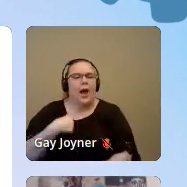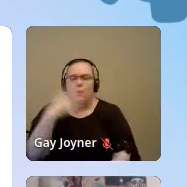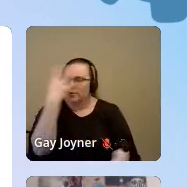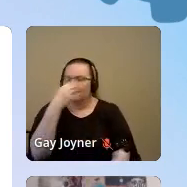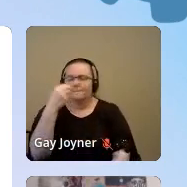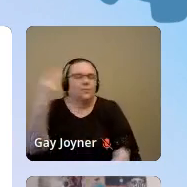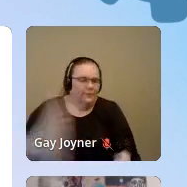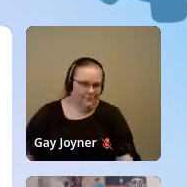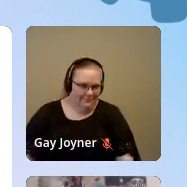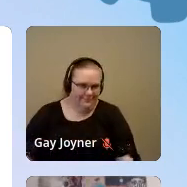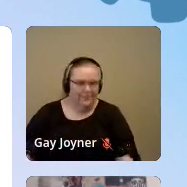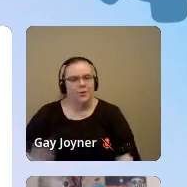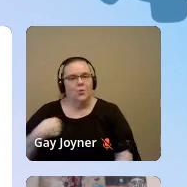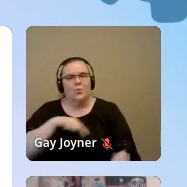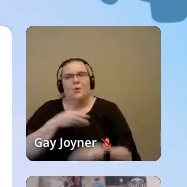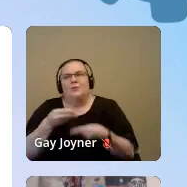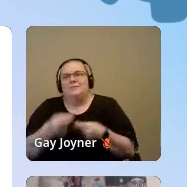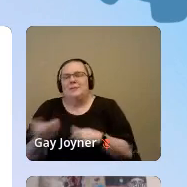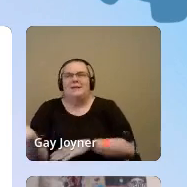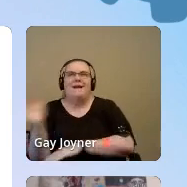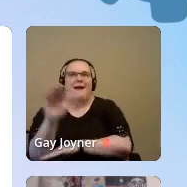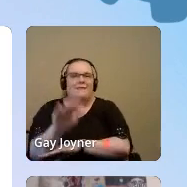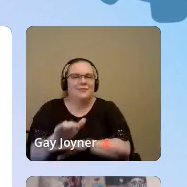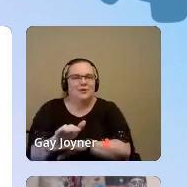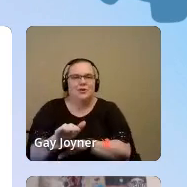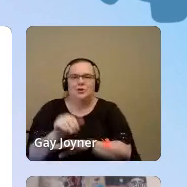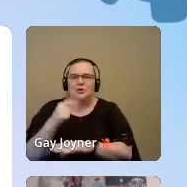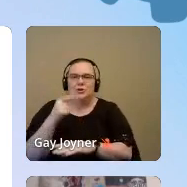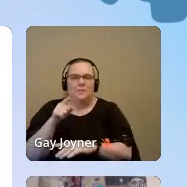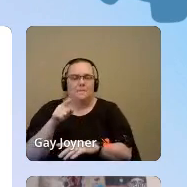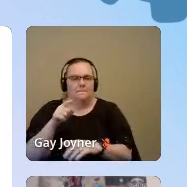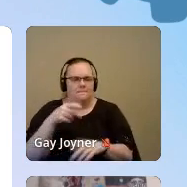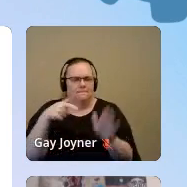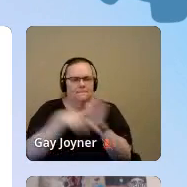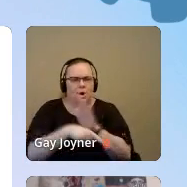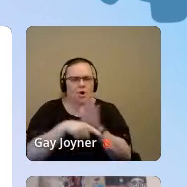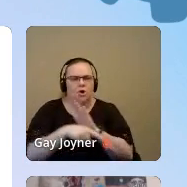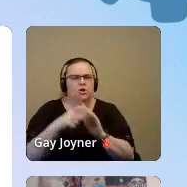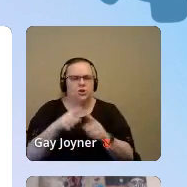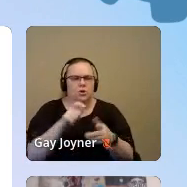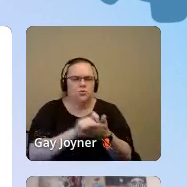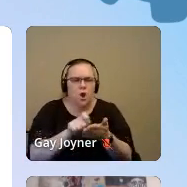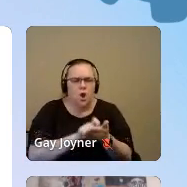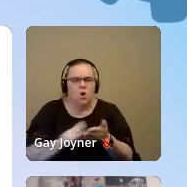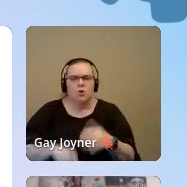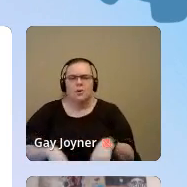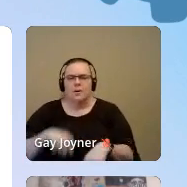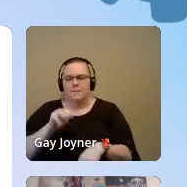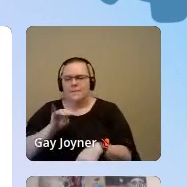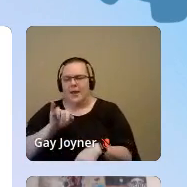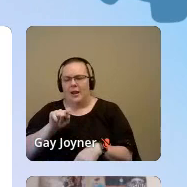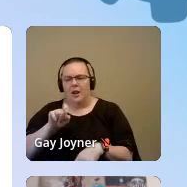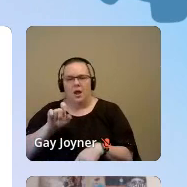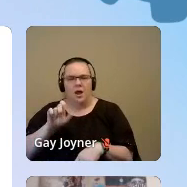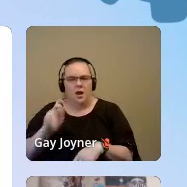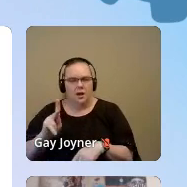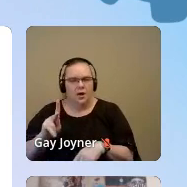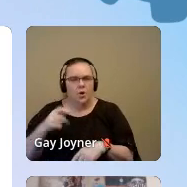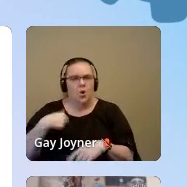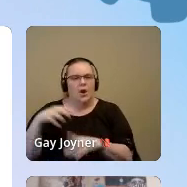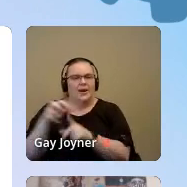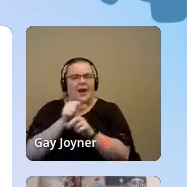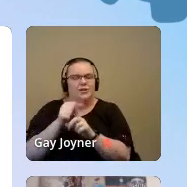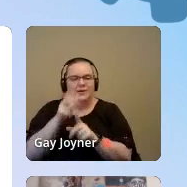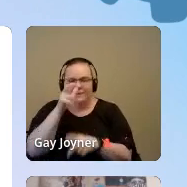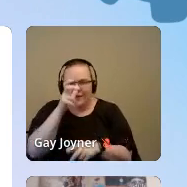We spent our afternoons watching Murder, She Wrote, and Matlock, and Catching Fireflies. When I'm at school, she watches